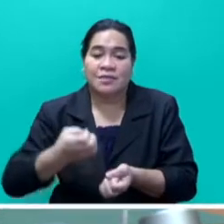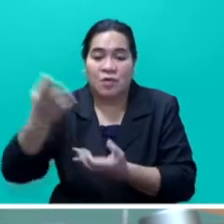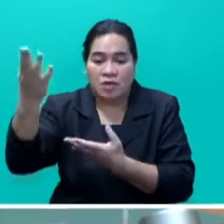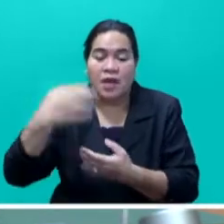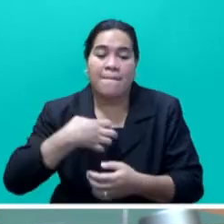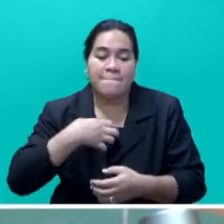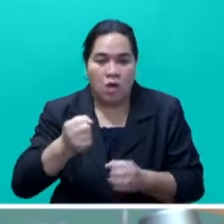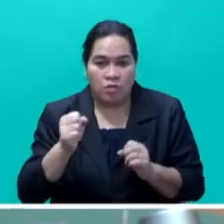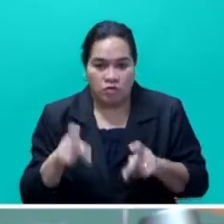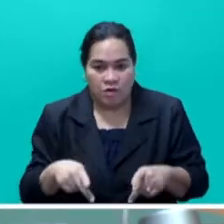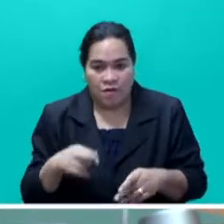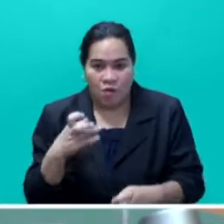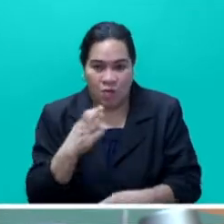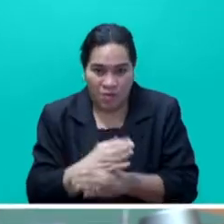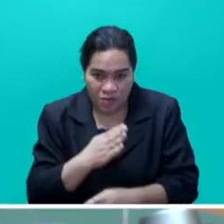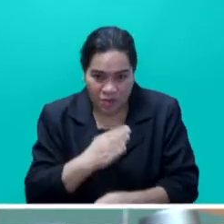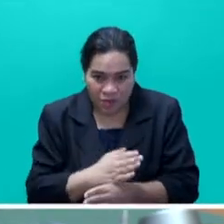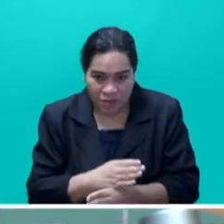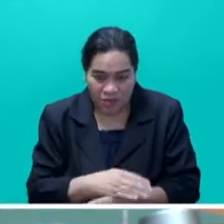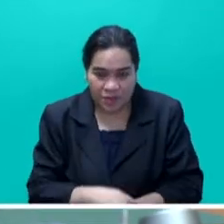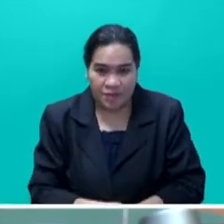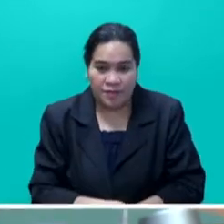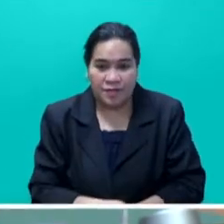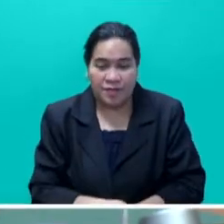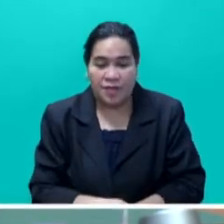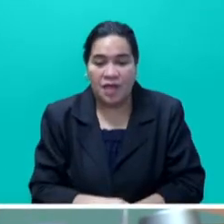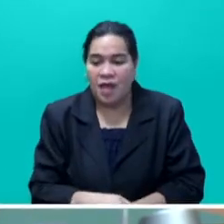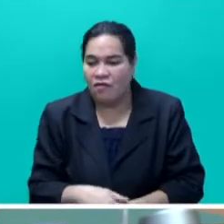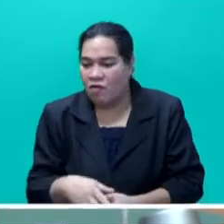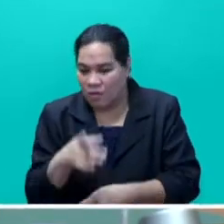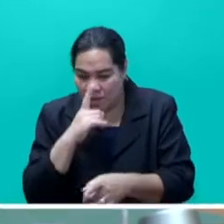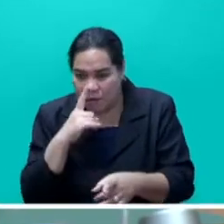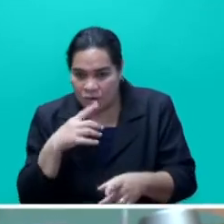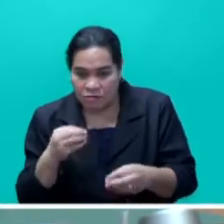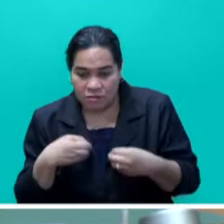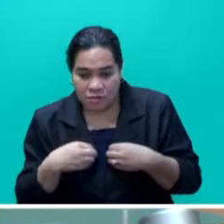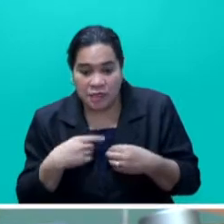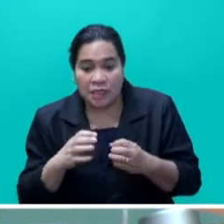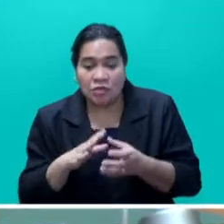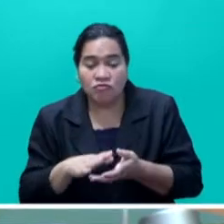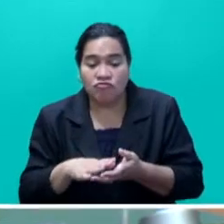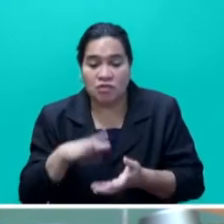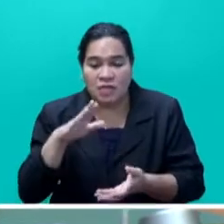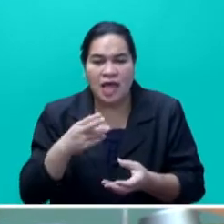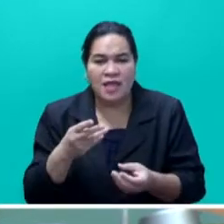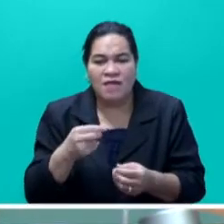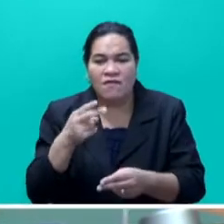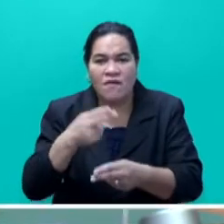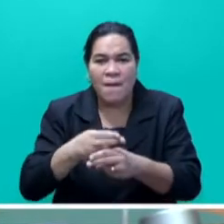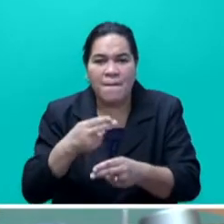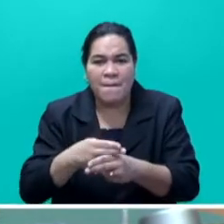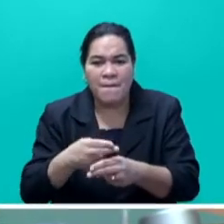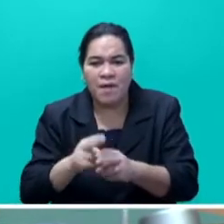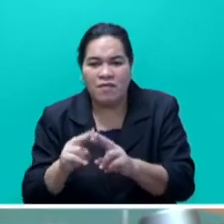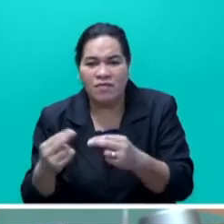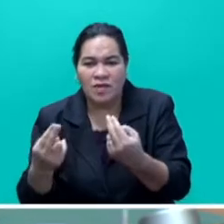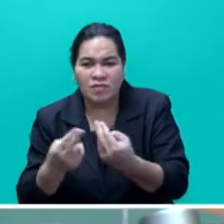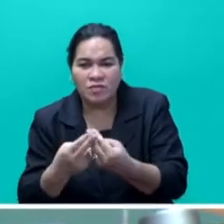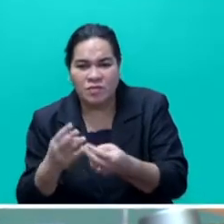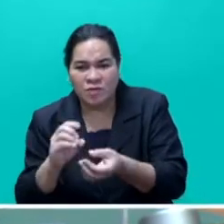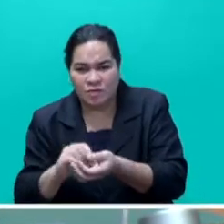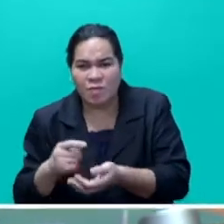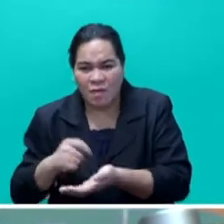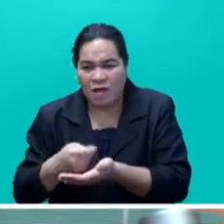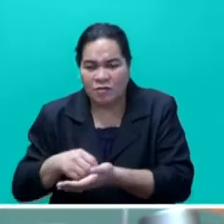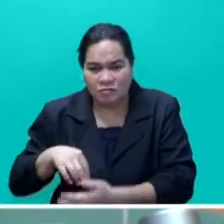and livelihood opportunities, increase farm and household income and secure Fijian households with regard